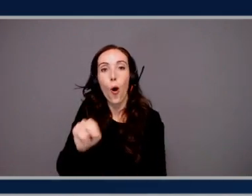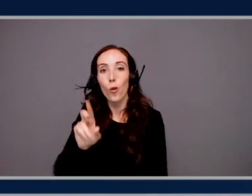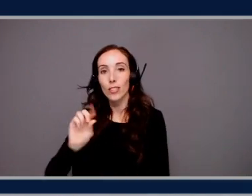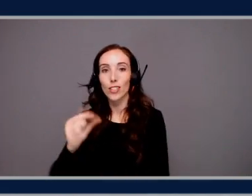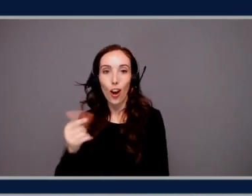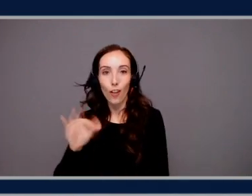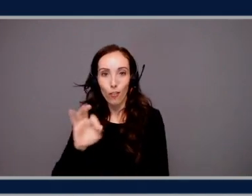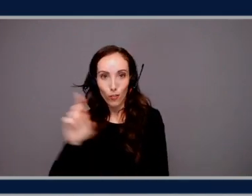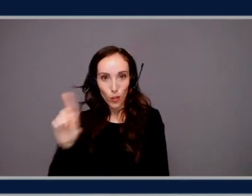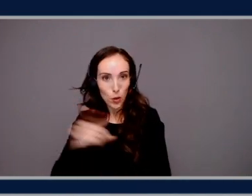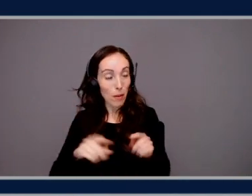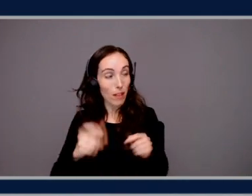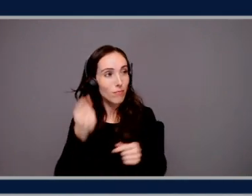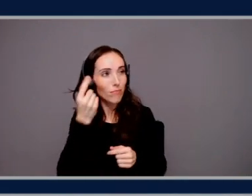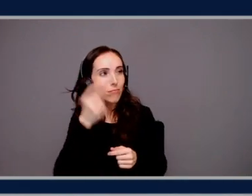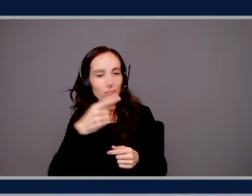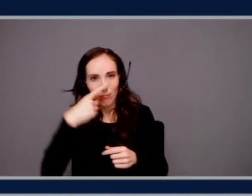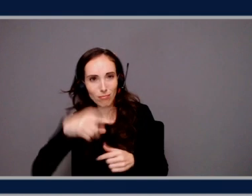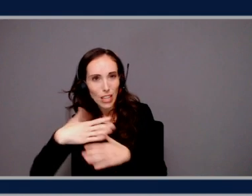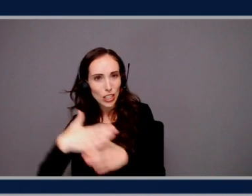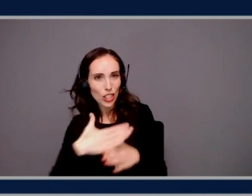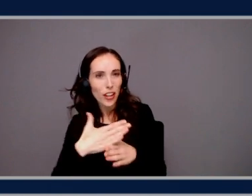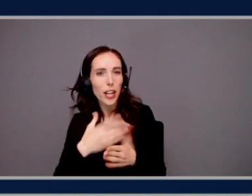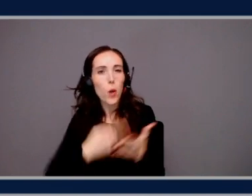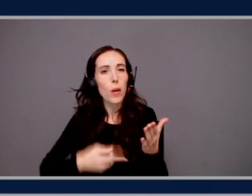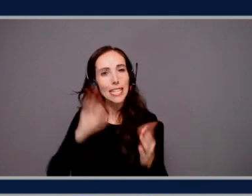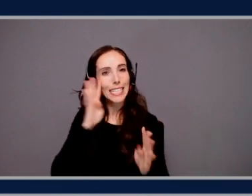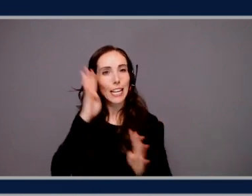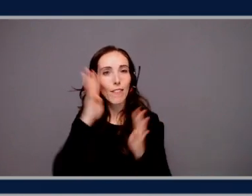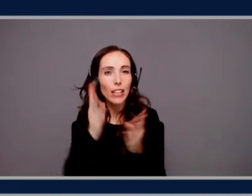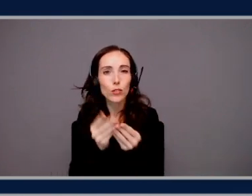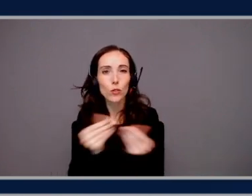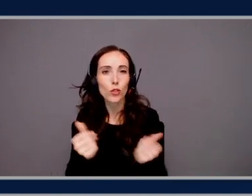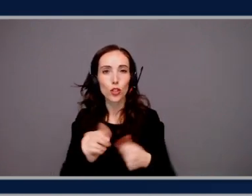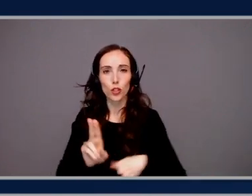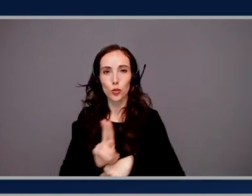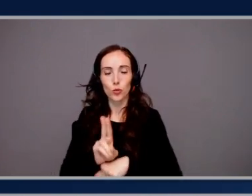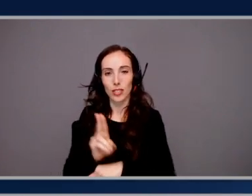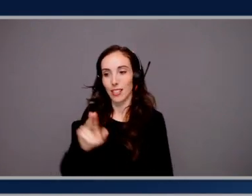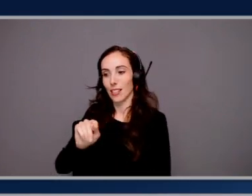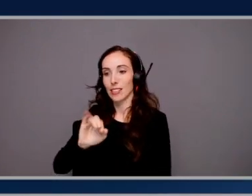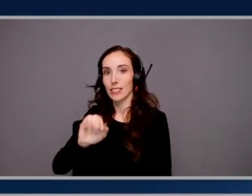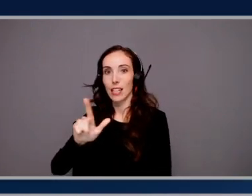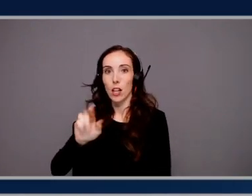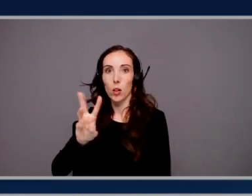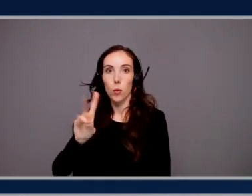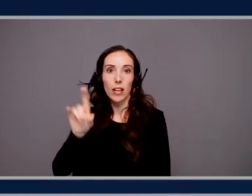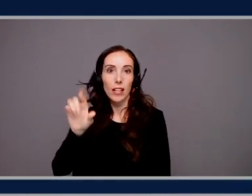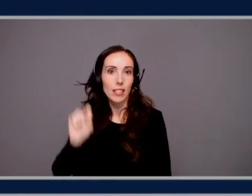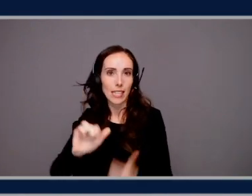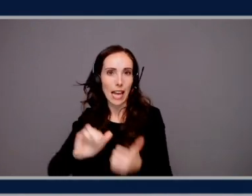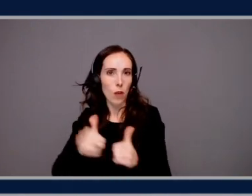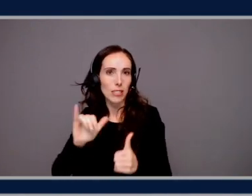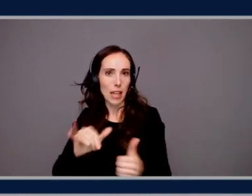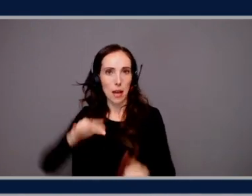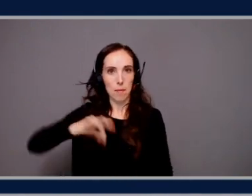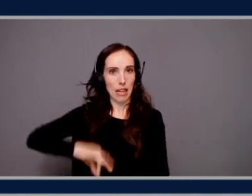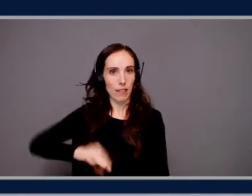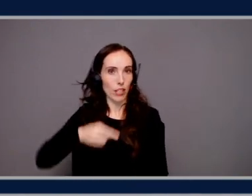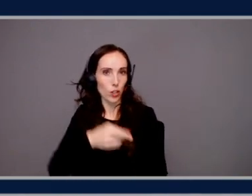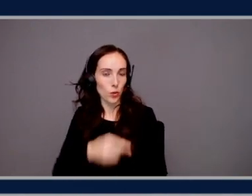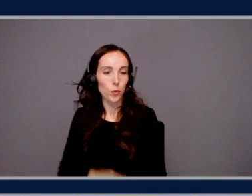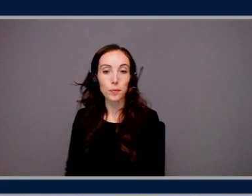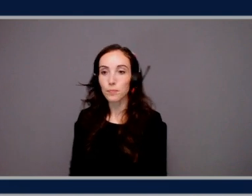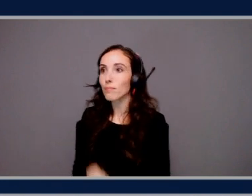the group, what is it that Innovative Solutions is doing with Tailwinds internally, and how has that been beneficial to you? Yeah. So we're very much